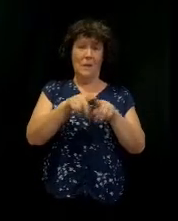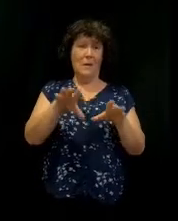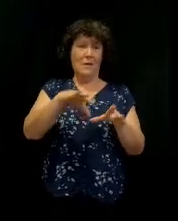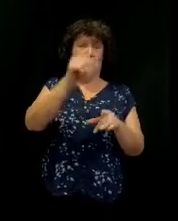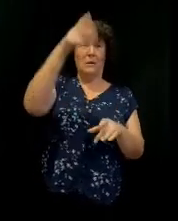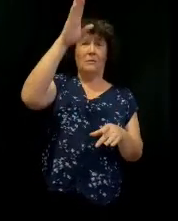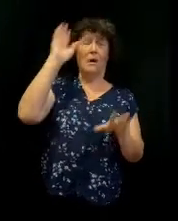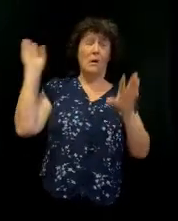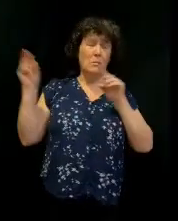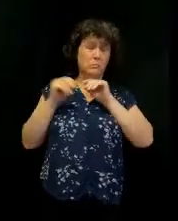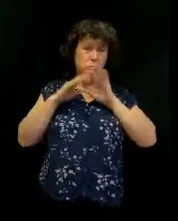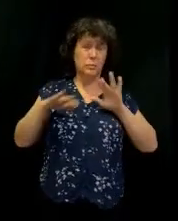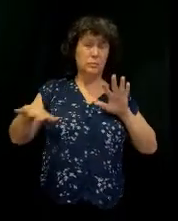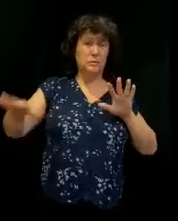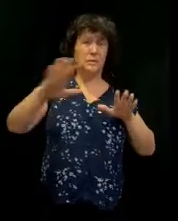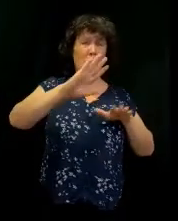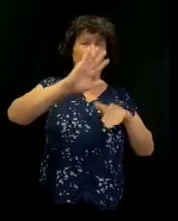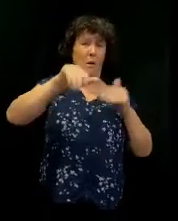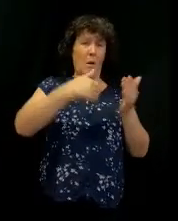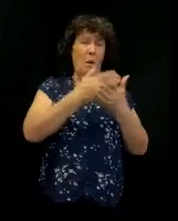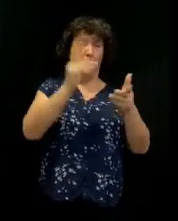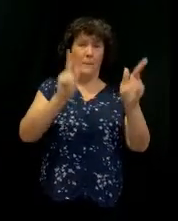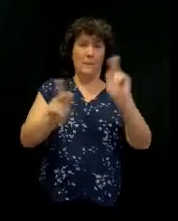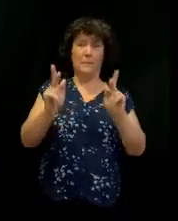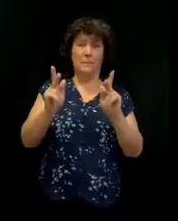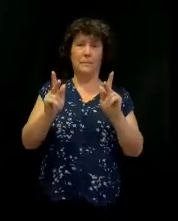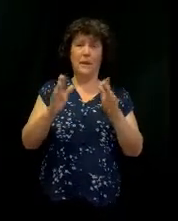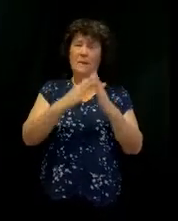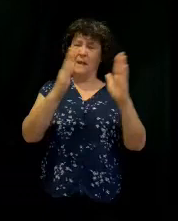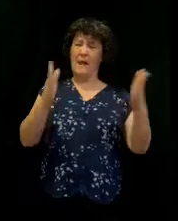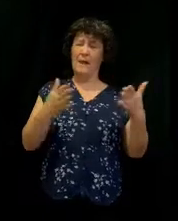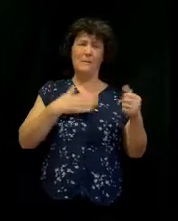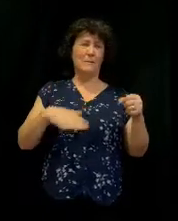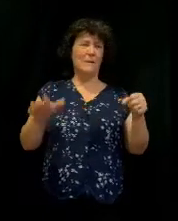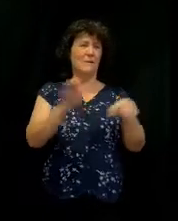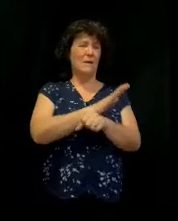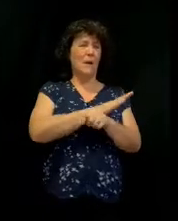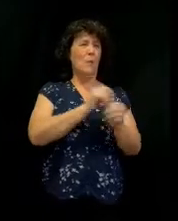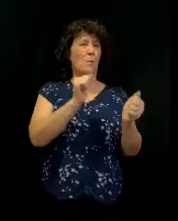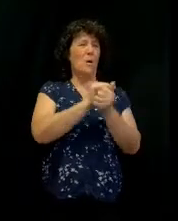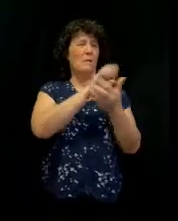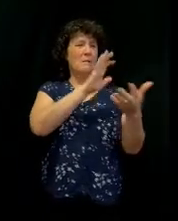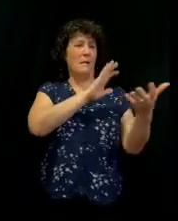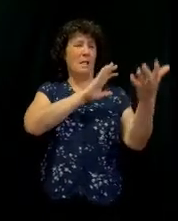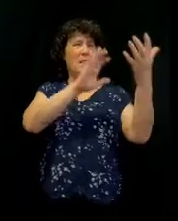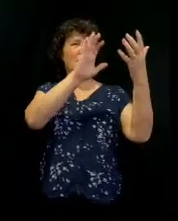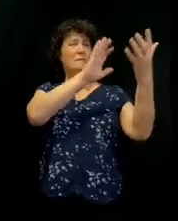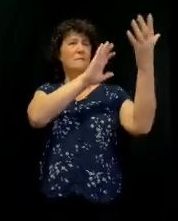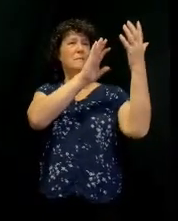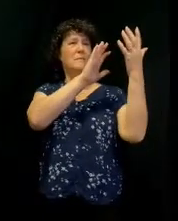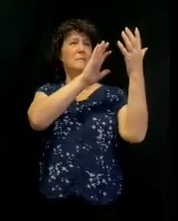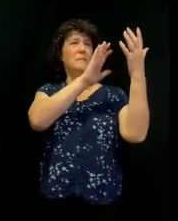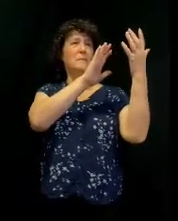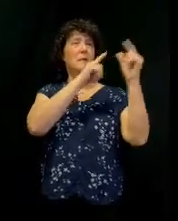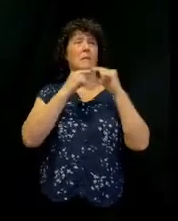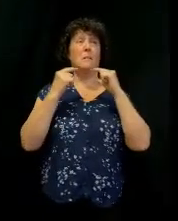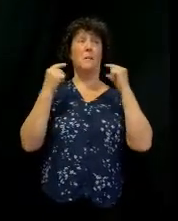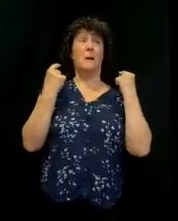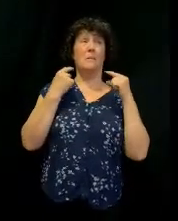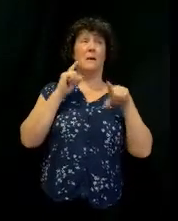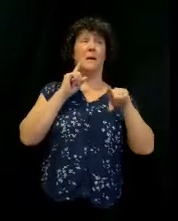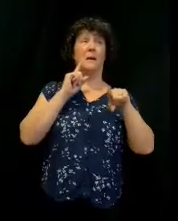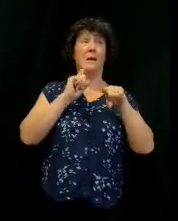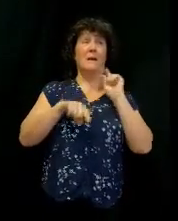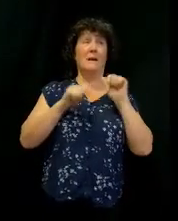manna. That the house, the house of the Lord was filled with a cloud, so that the priest could